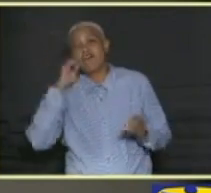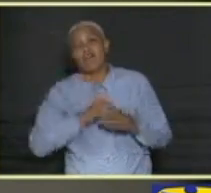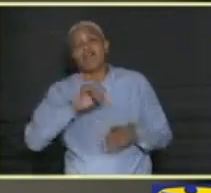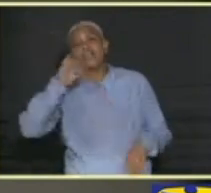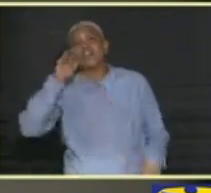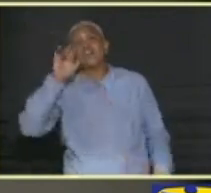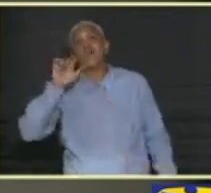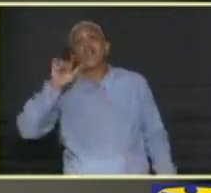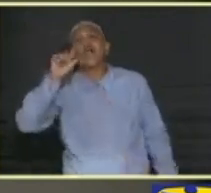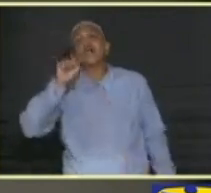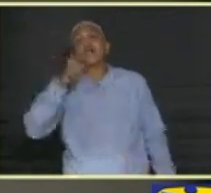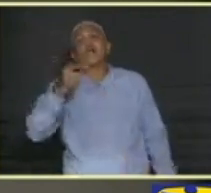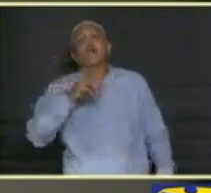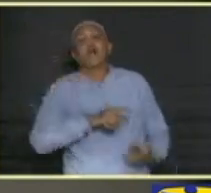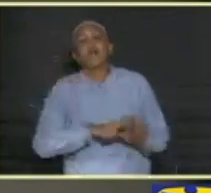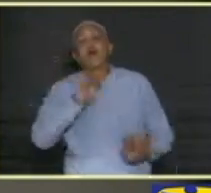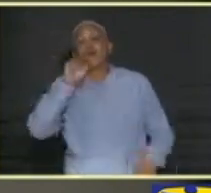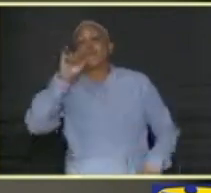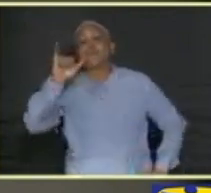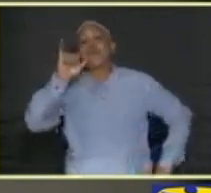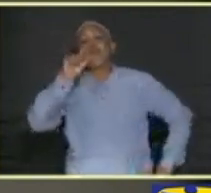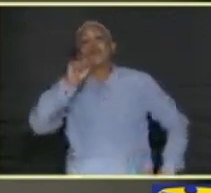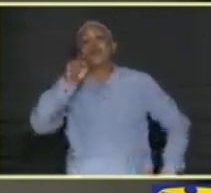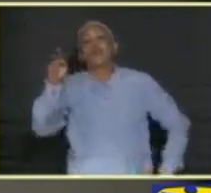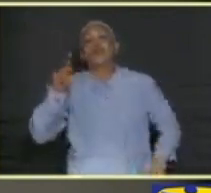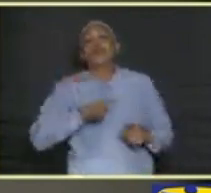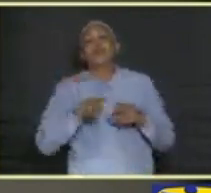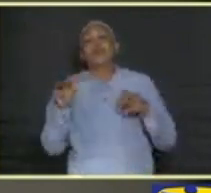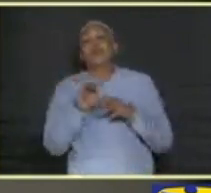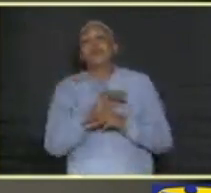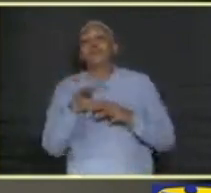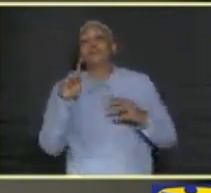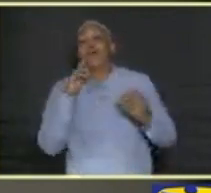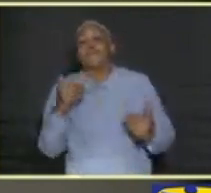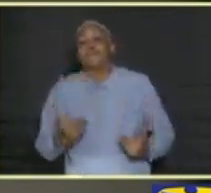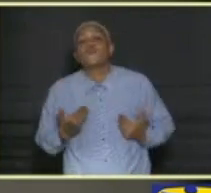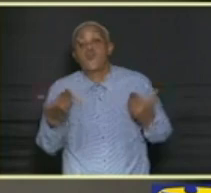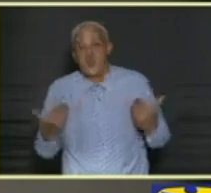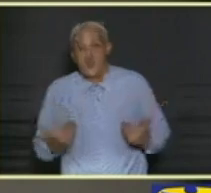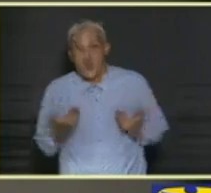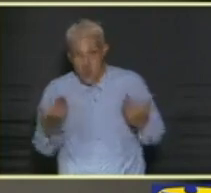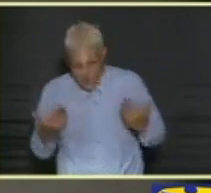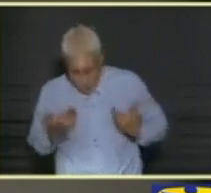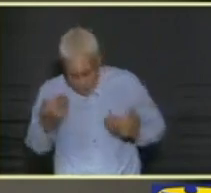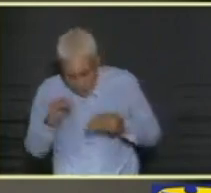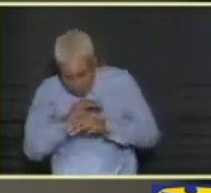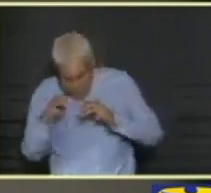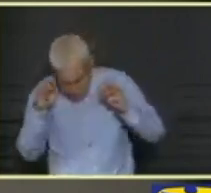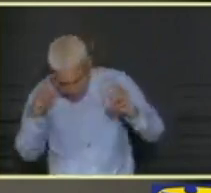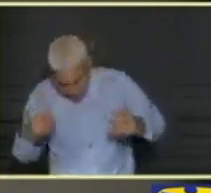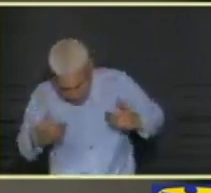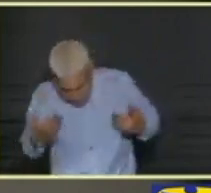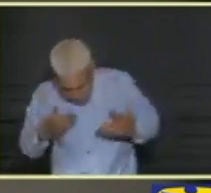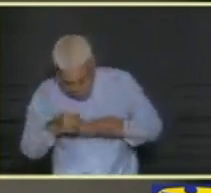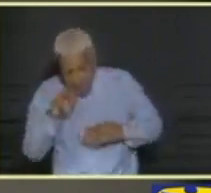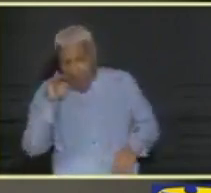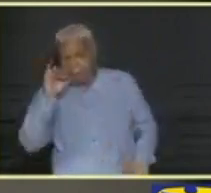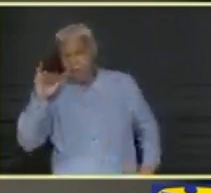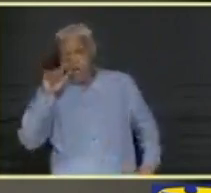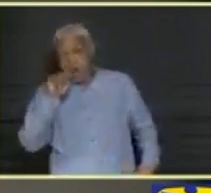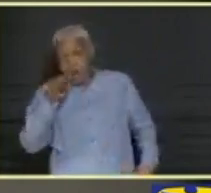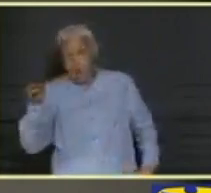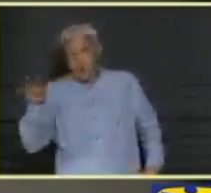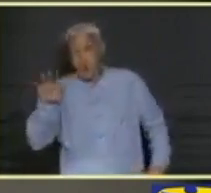2021 and May 2022, and to the Ministry of Youth, and the Ministry of Education and Youth in May 2022,